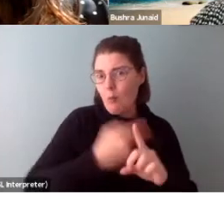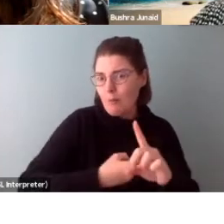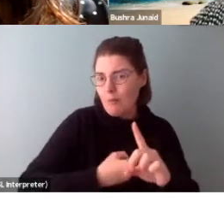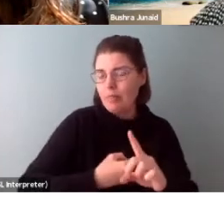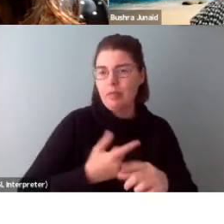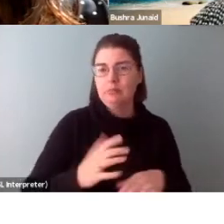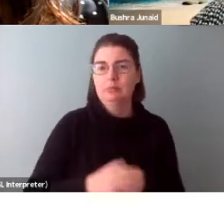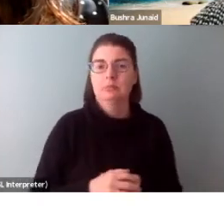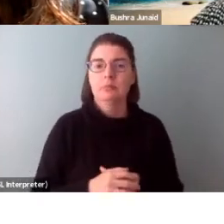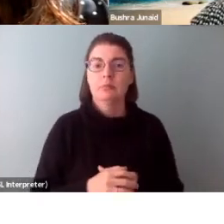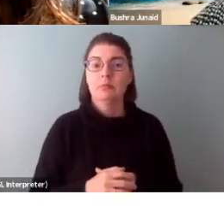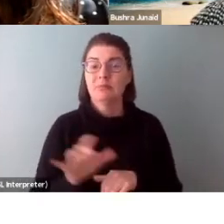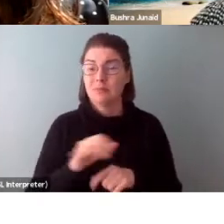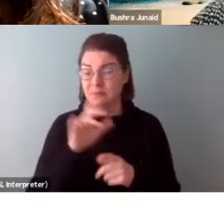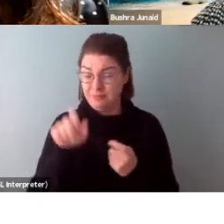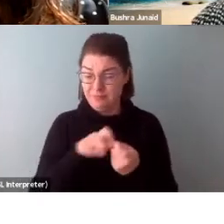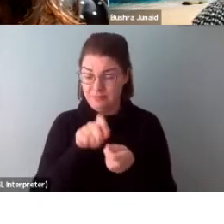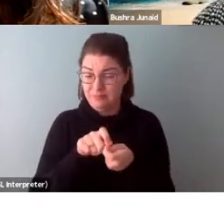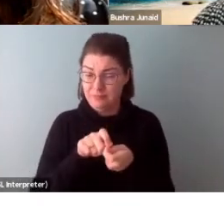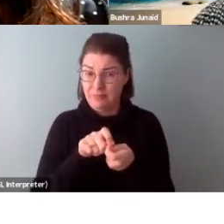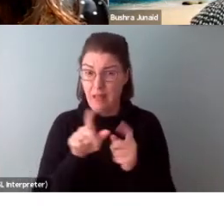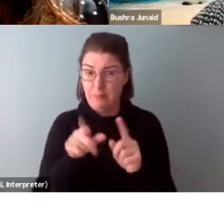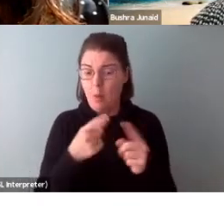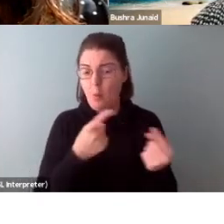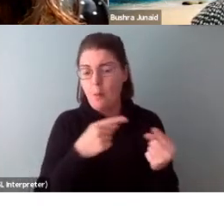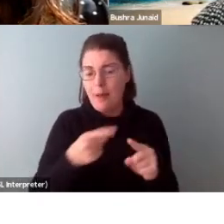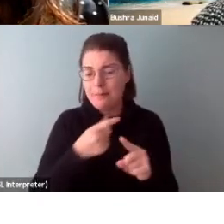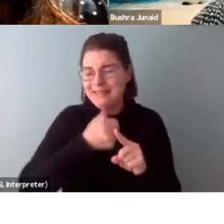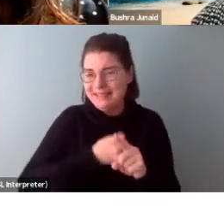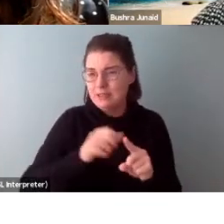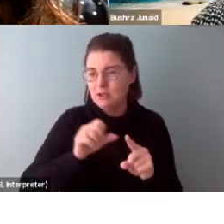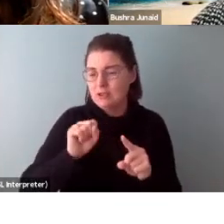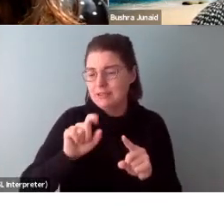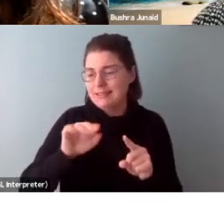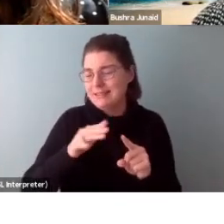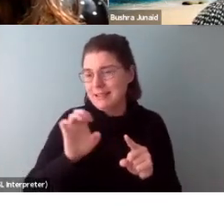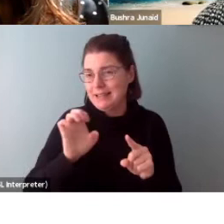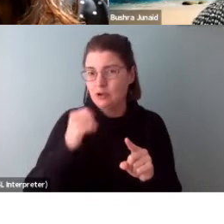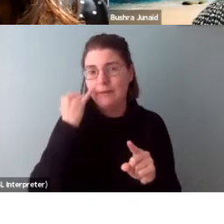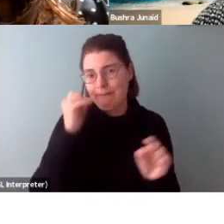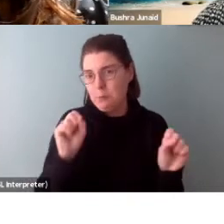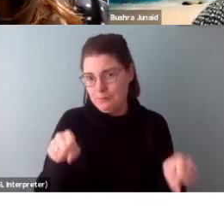And you want to provide details about what will take place at each stage, if you can.